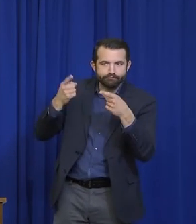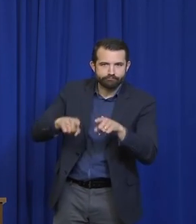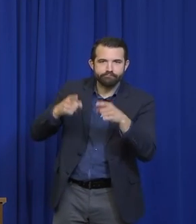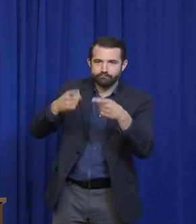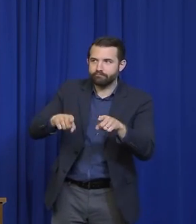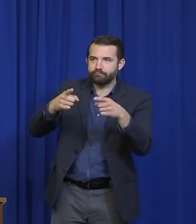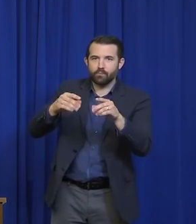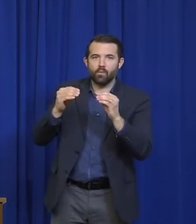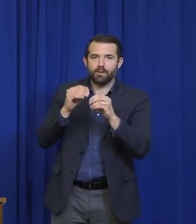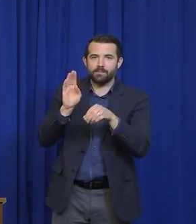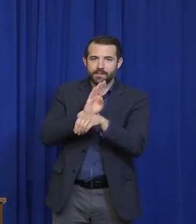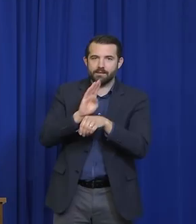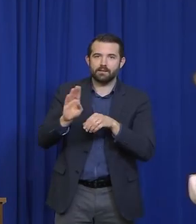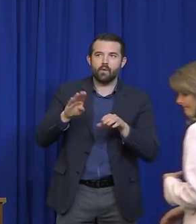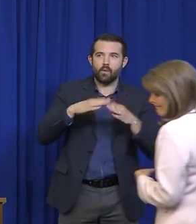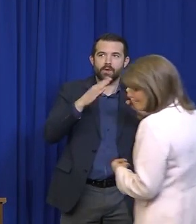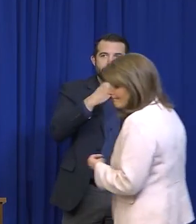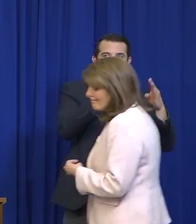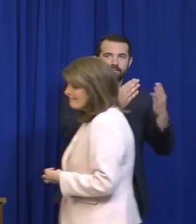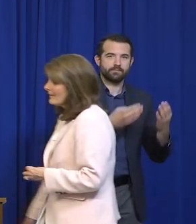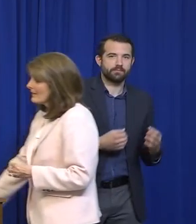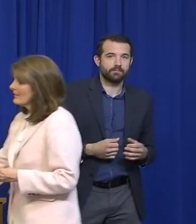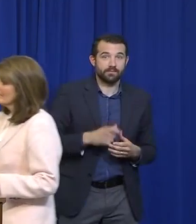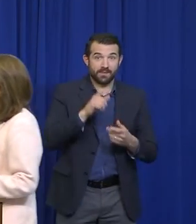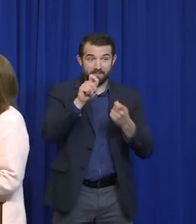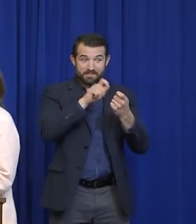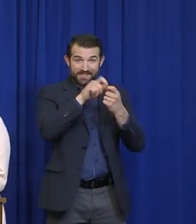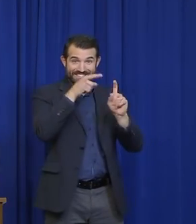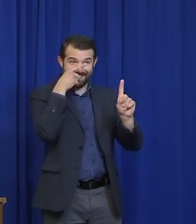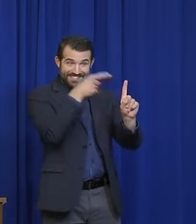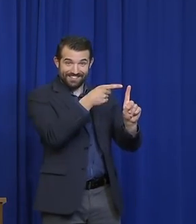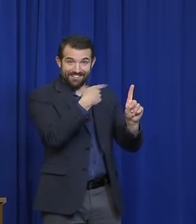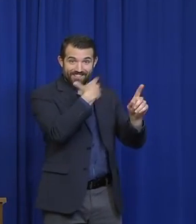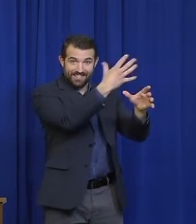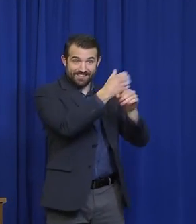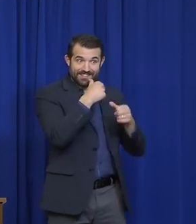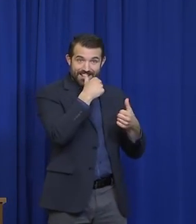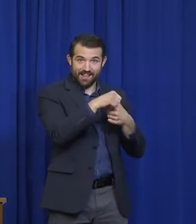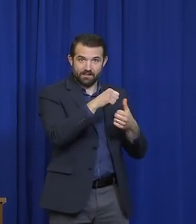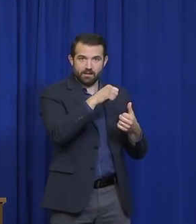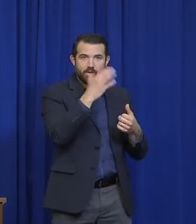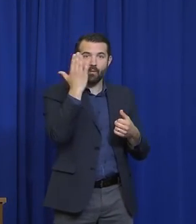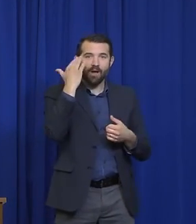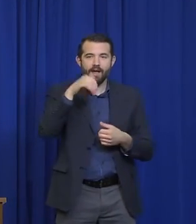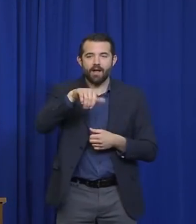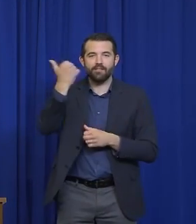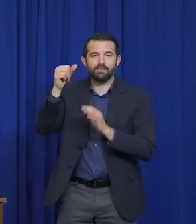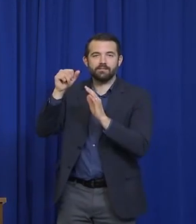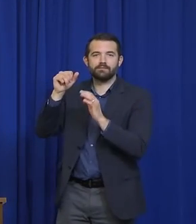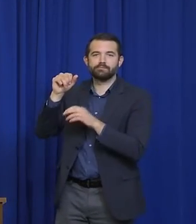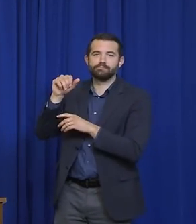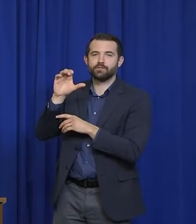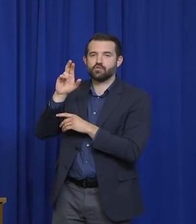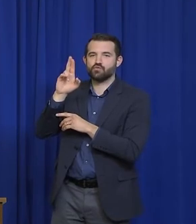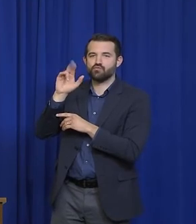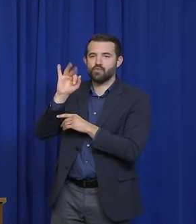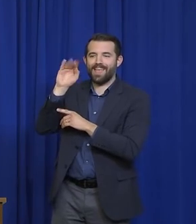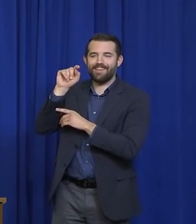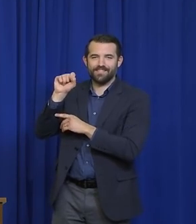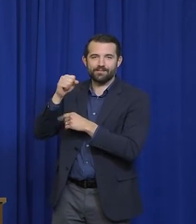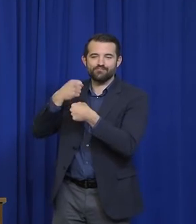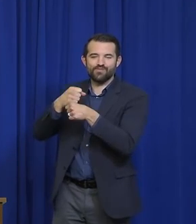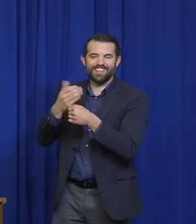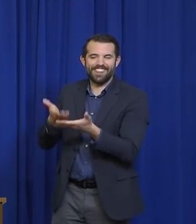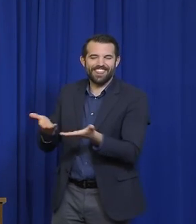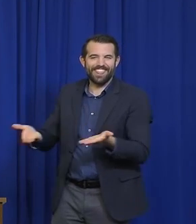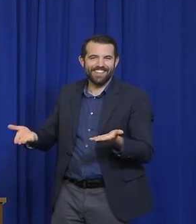reason that that particular entity got a letter was because, like other craft stores and other craft stores are now open for business